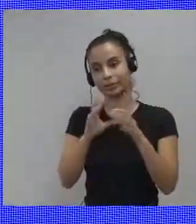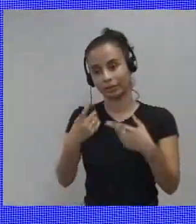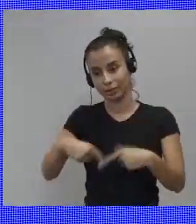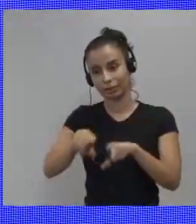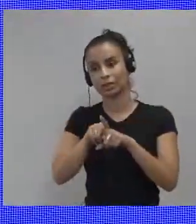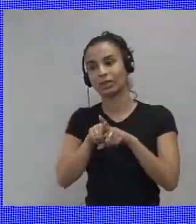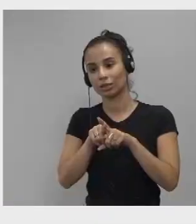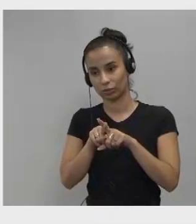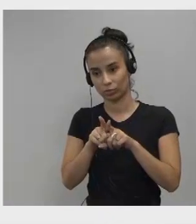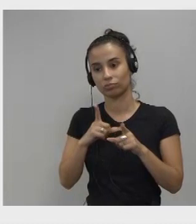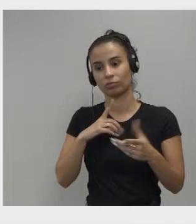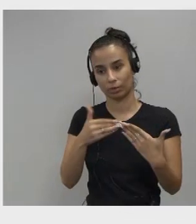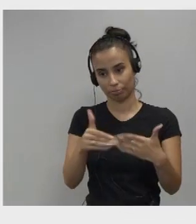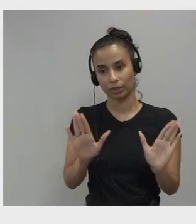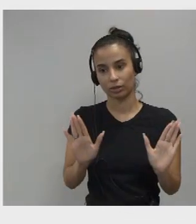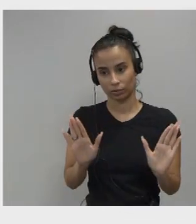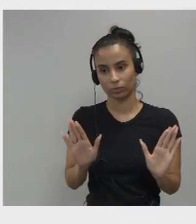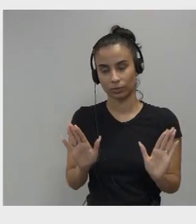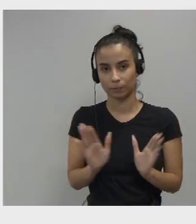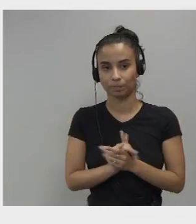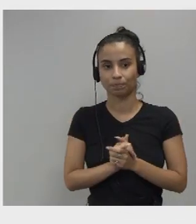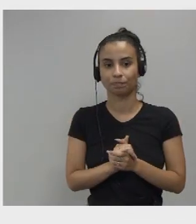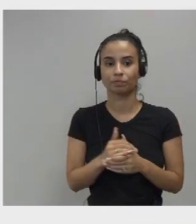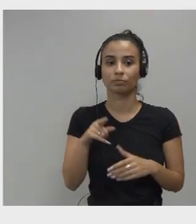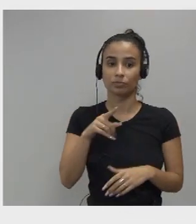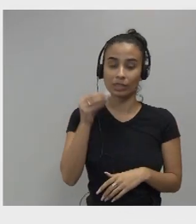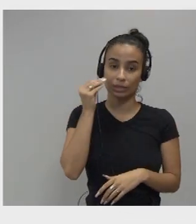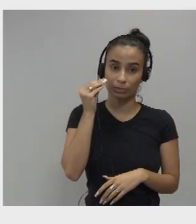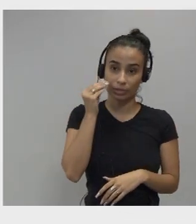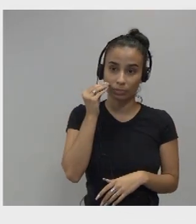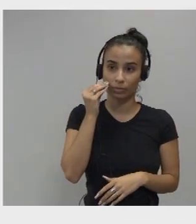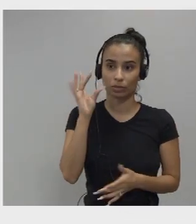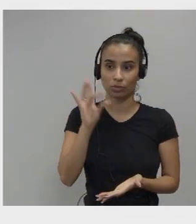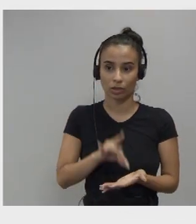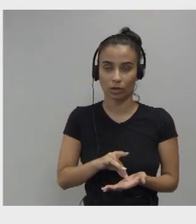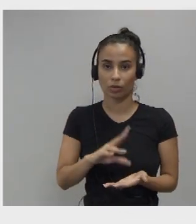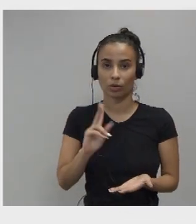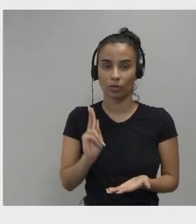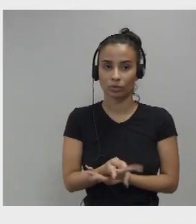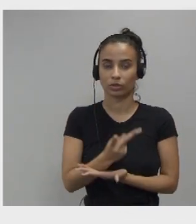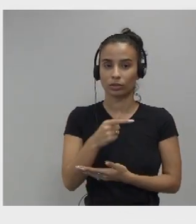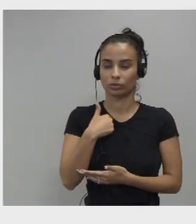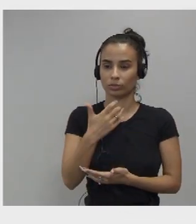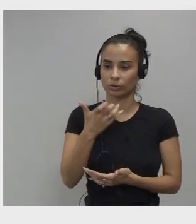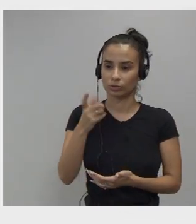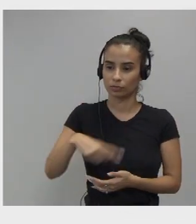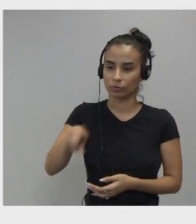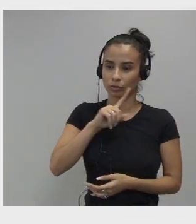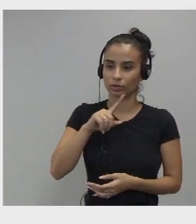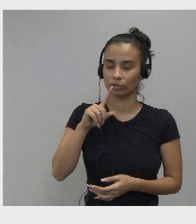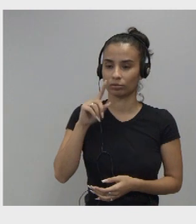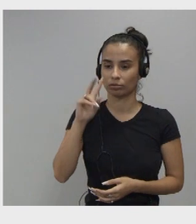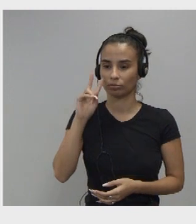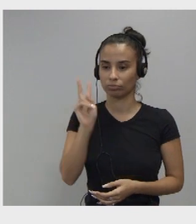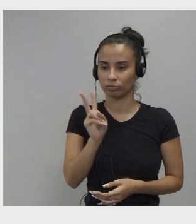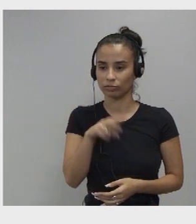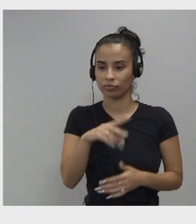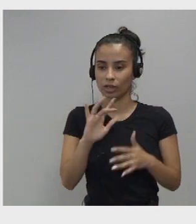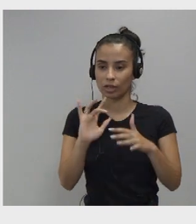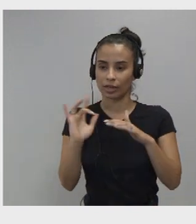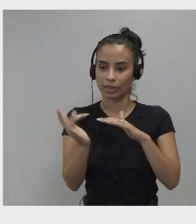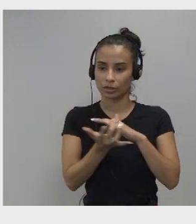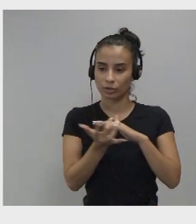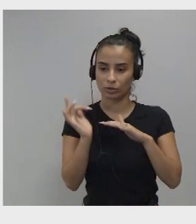where the real experiment starts is i want you on social media to express your commitment um